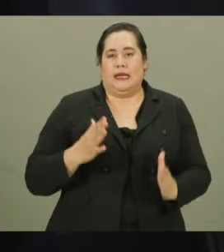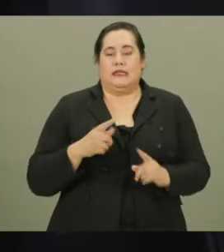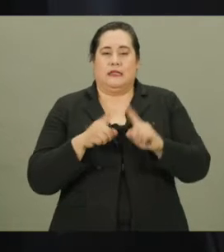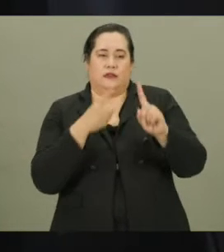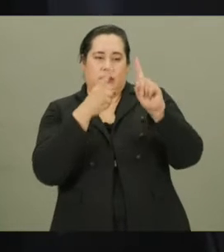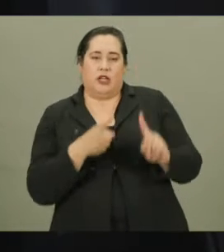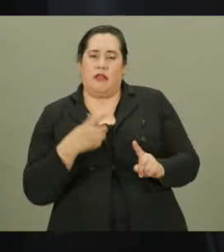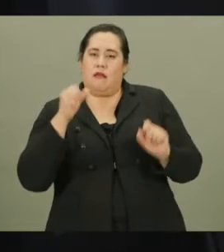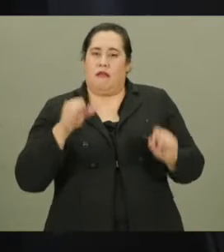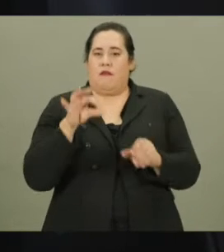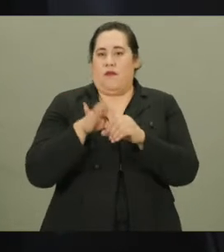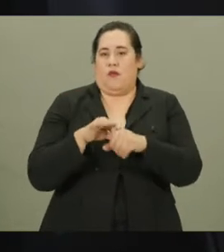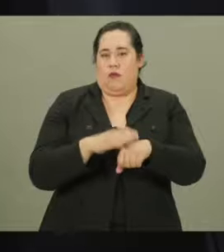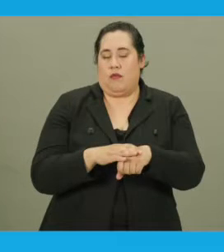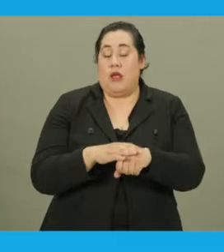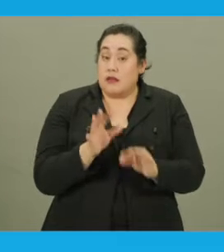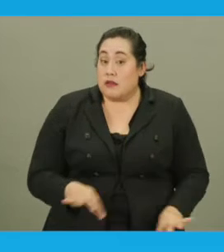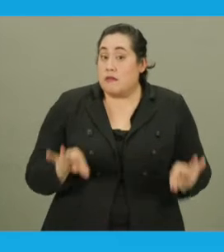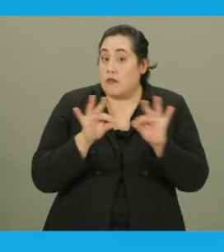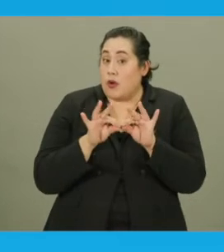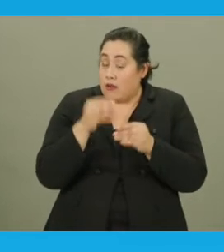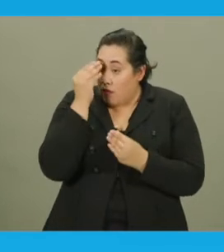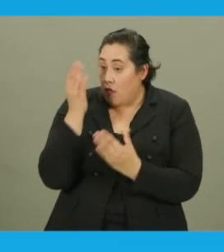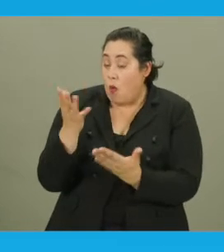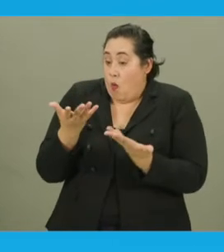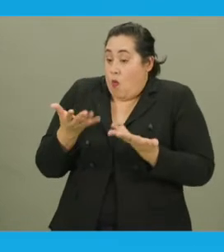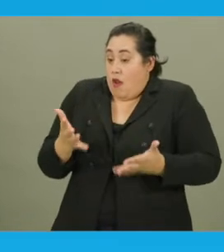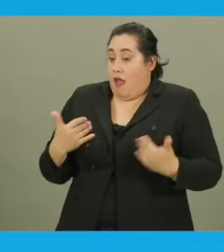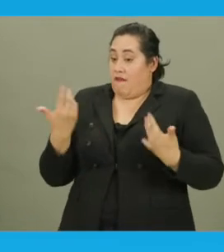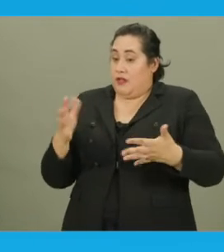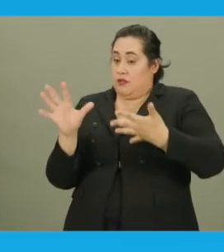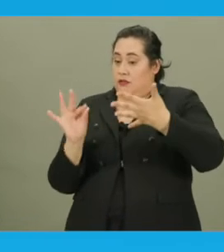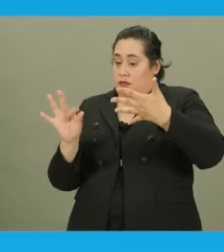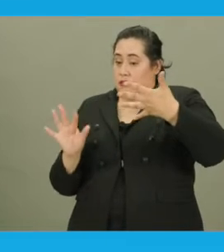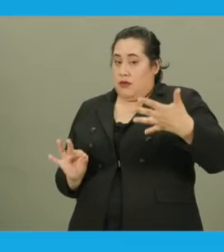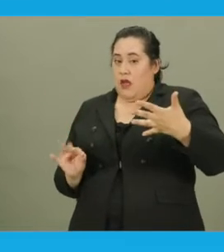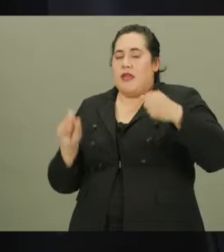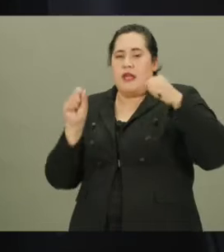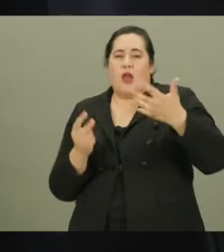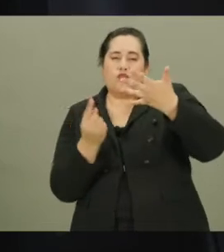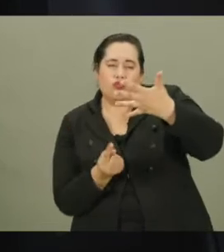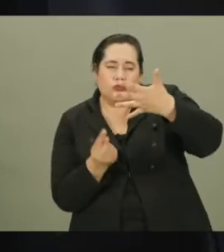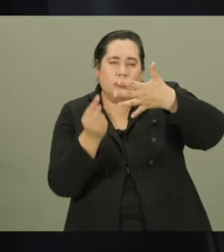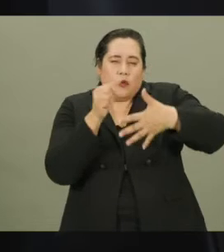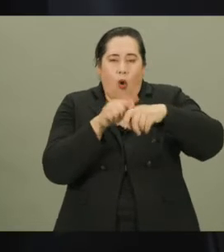and measures they are eligible to vote on. It is important to inform them that once they have made their selections, they can review them on the